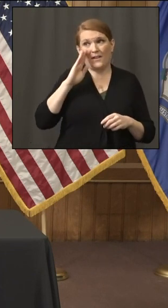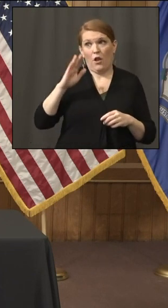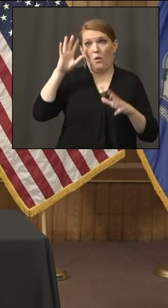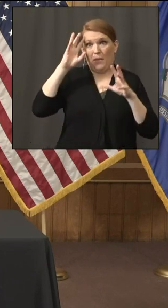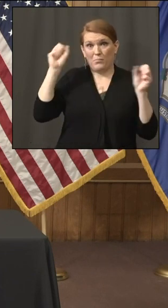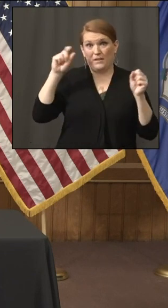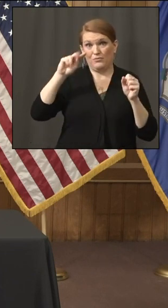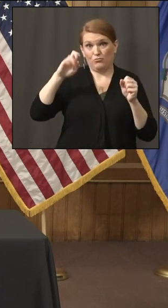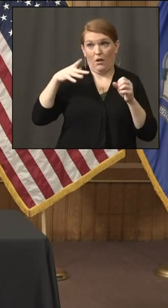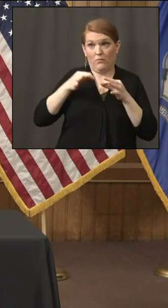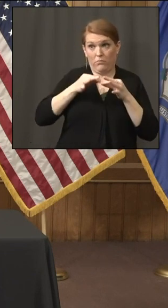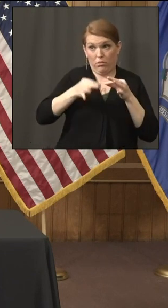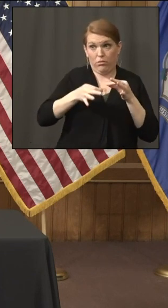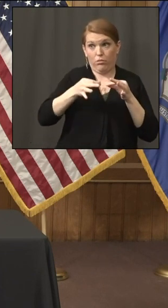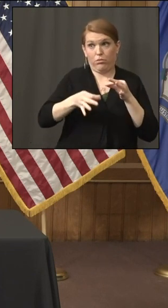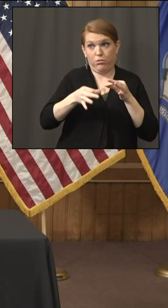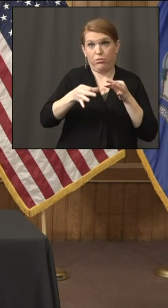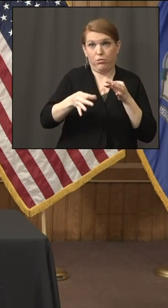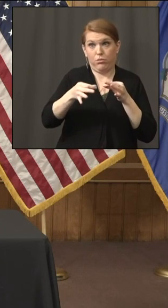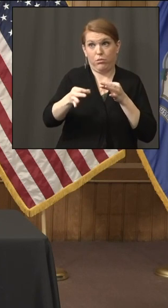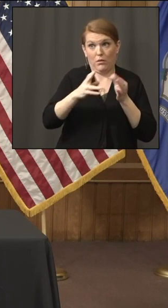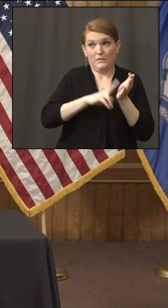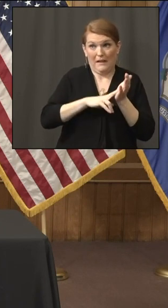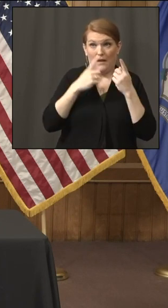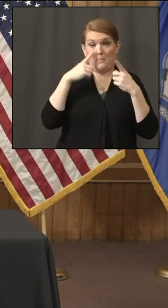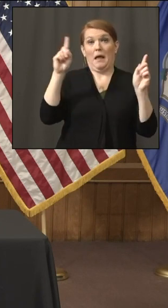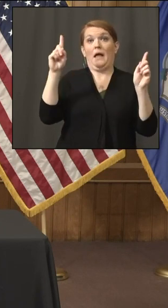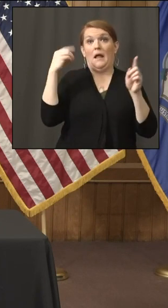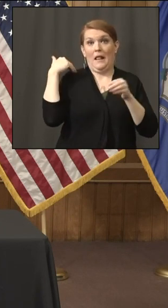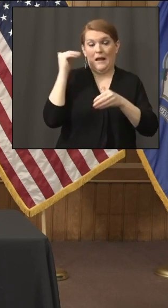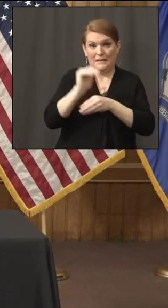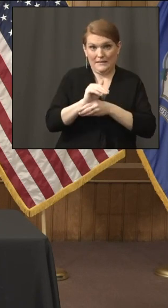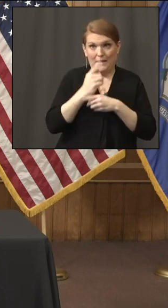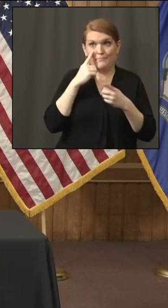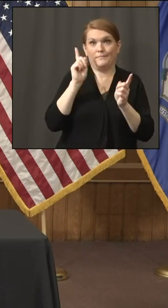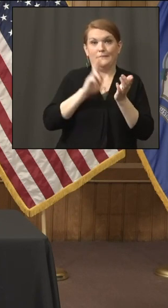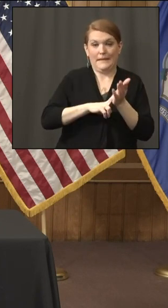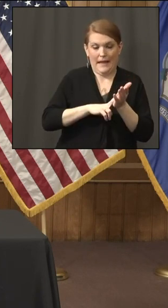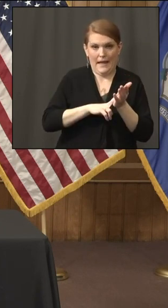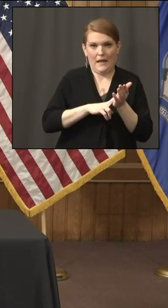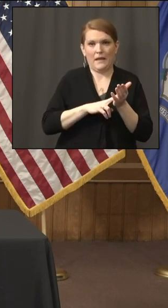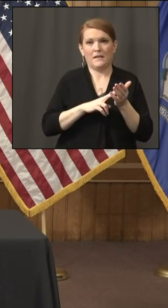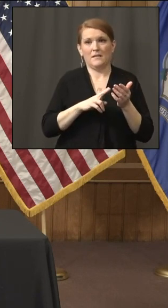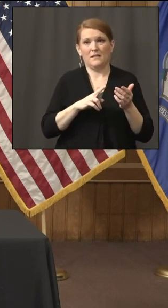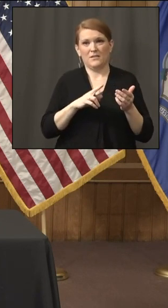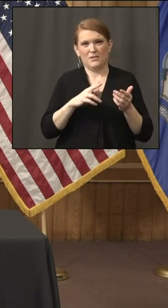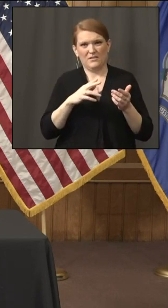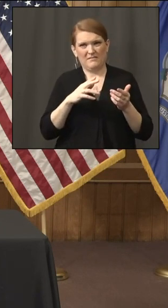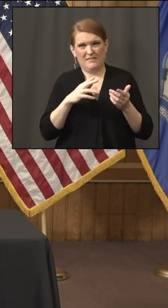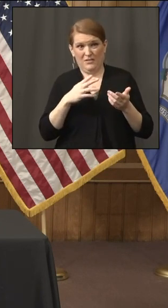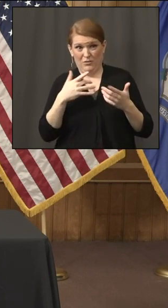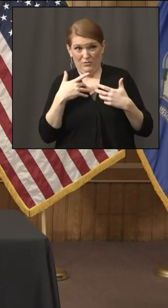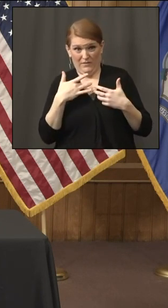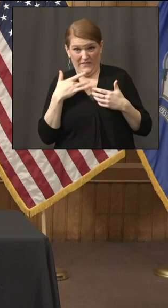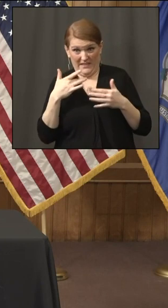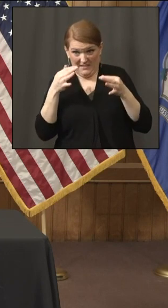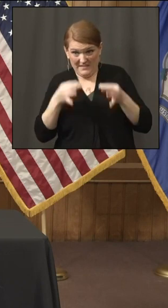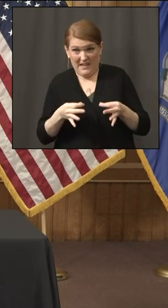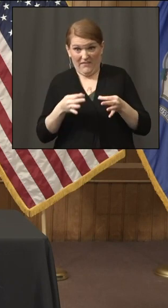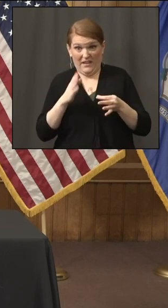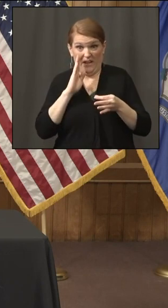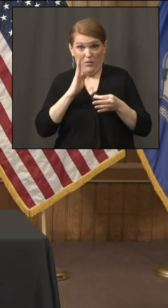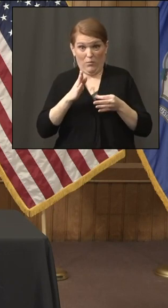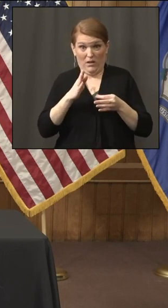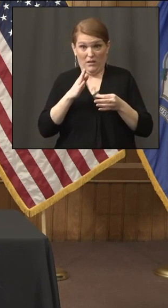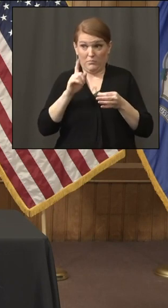Are you confident that that is not going to cause the loss of a week's benefits or an interruption in